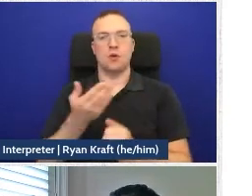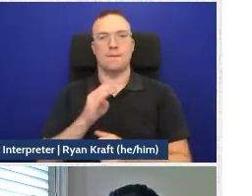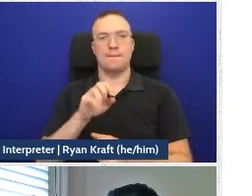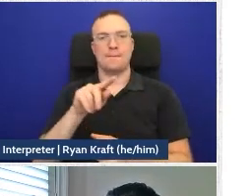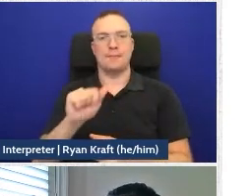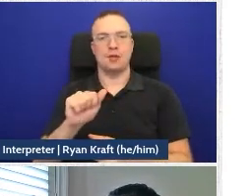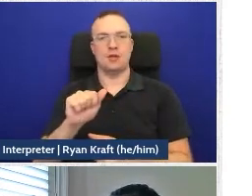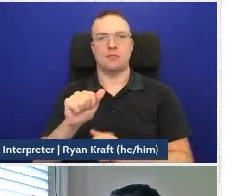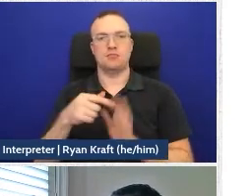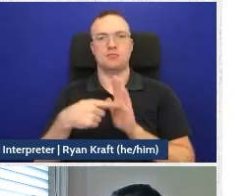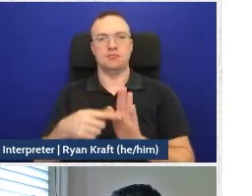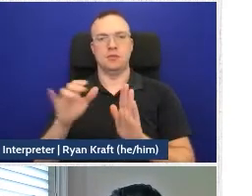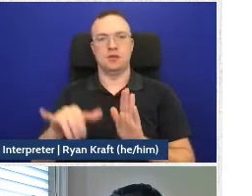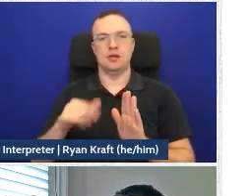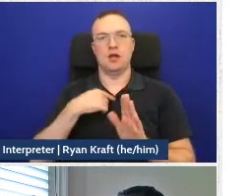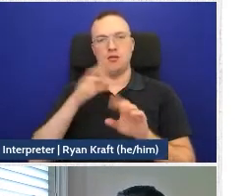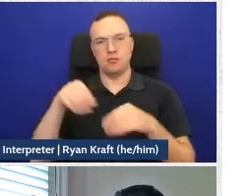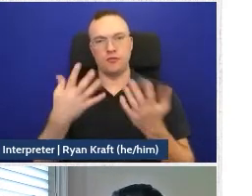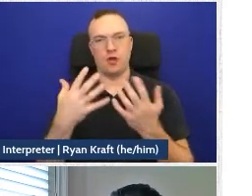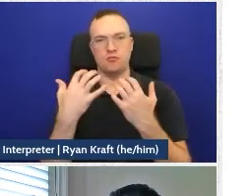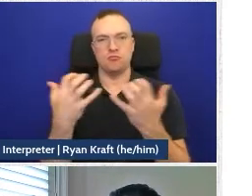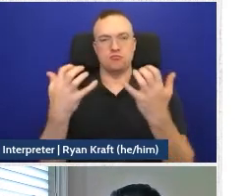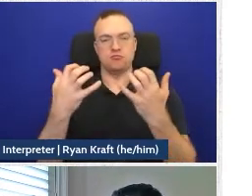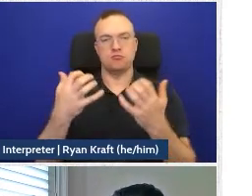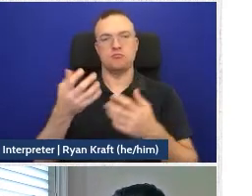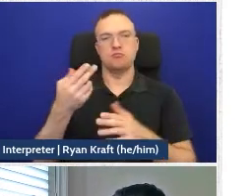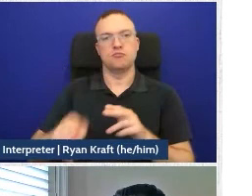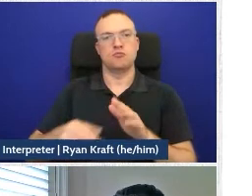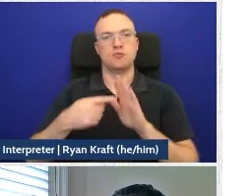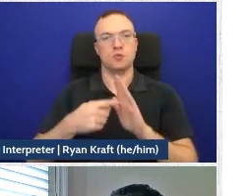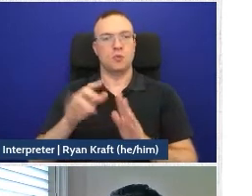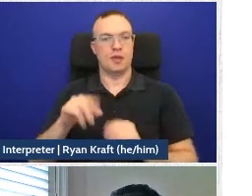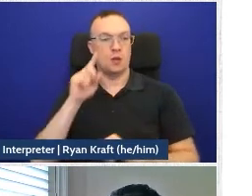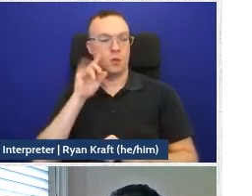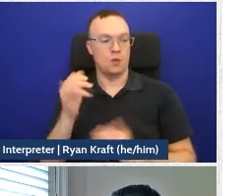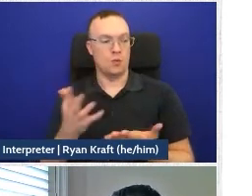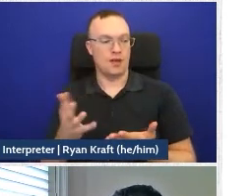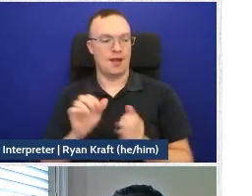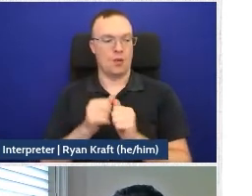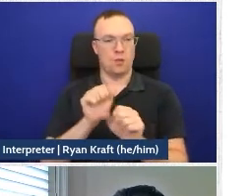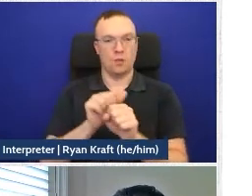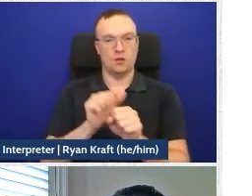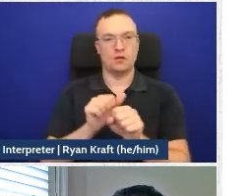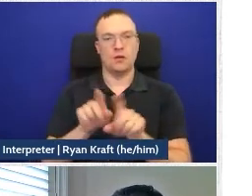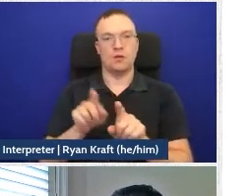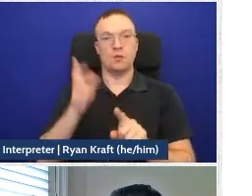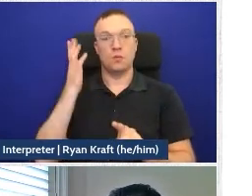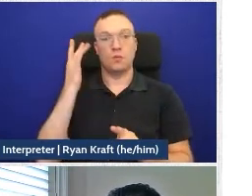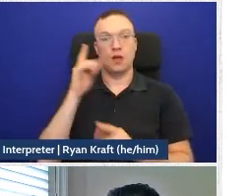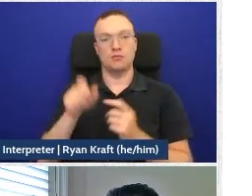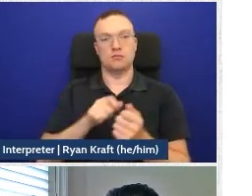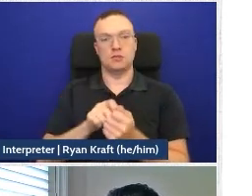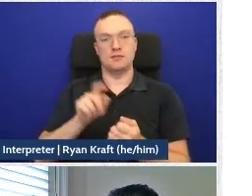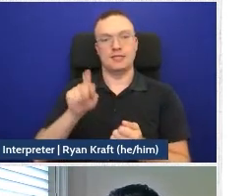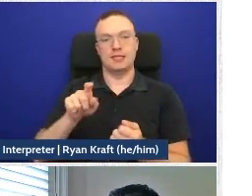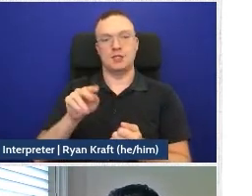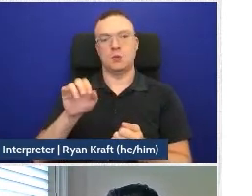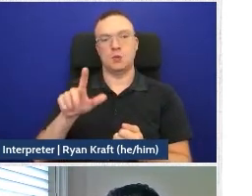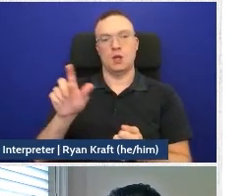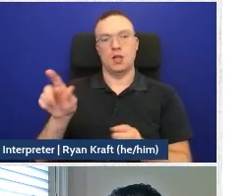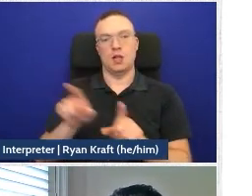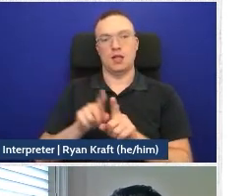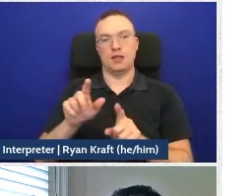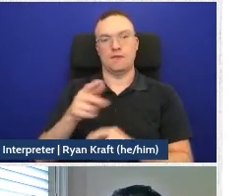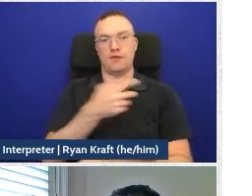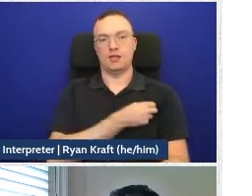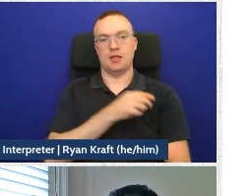And so I'd like to give the audience a quick glimpse into what Vaccine Mediator looks like, how it works, and why exactly we need a tool like Vaccine Mediator.